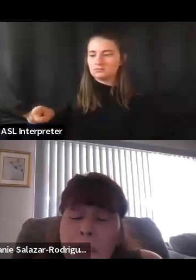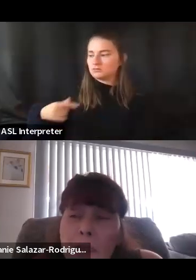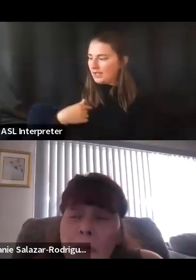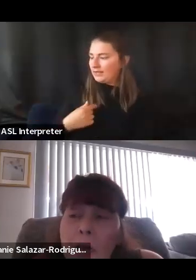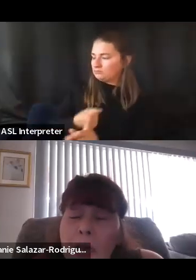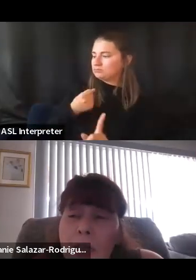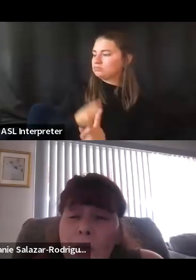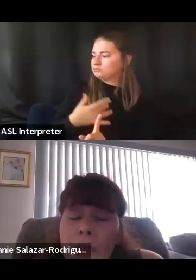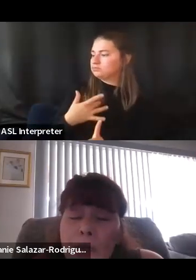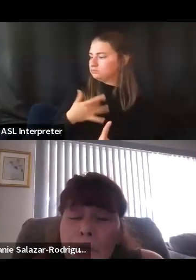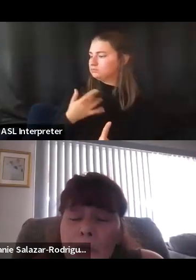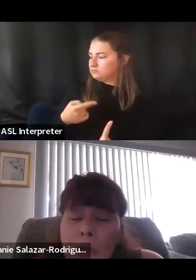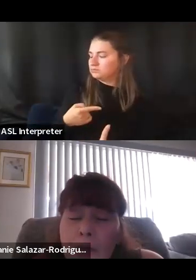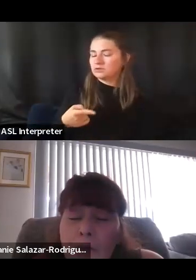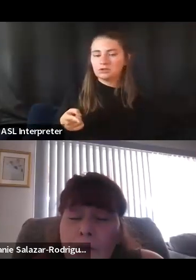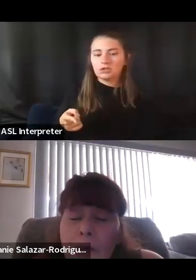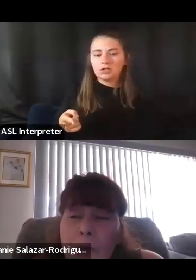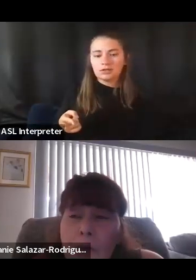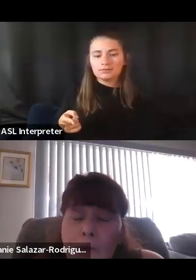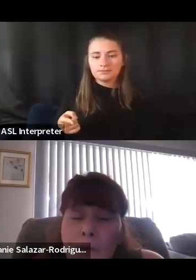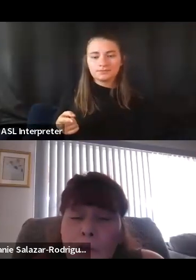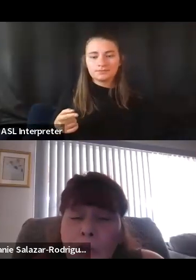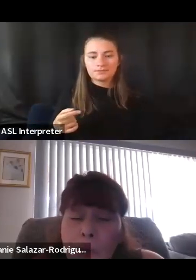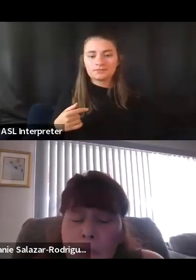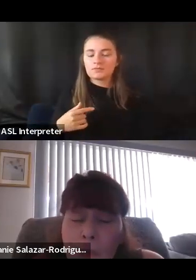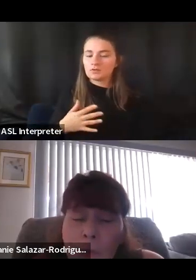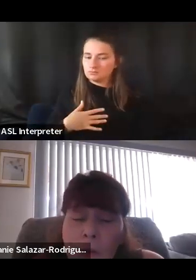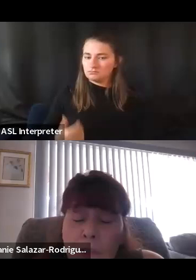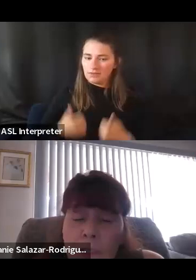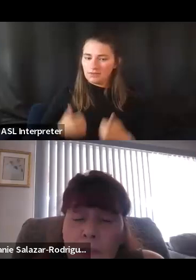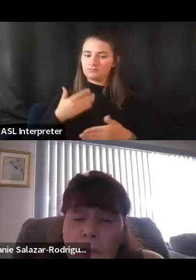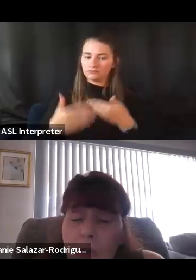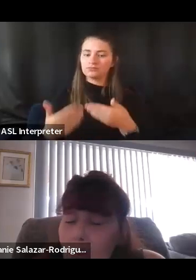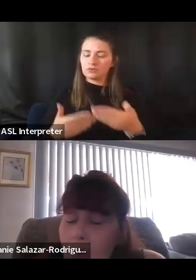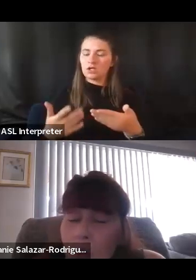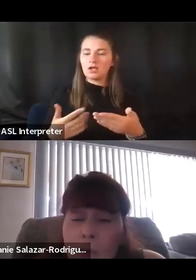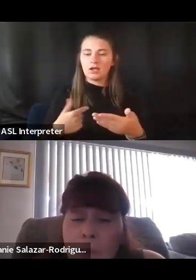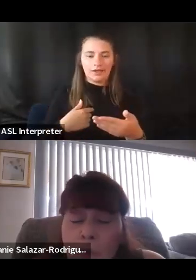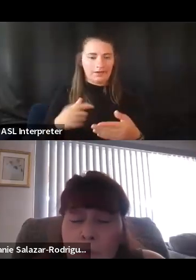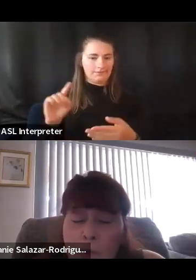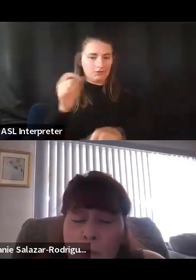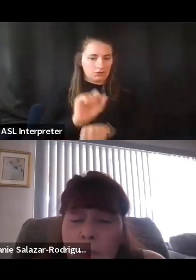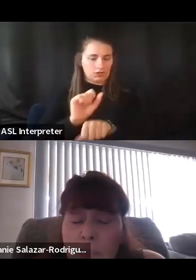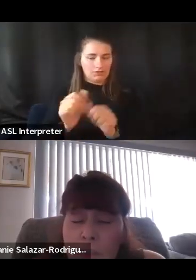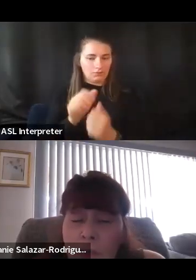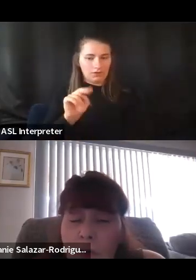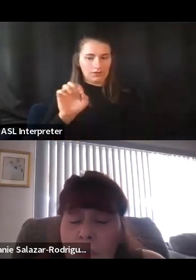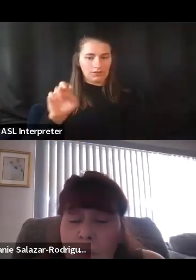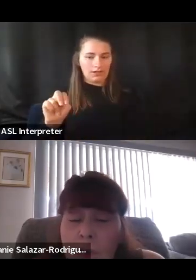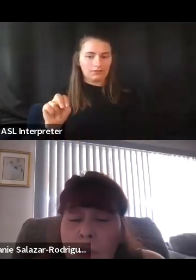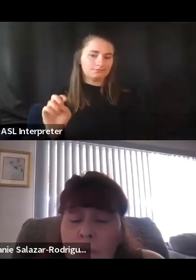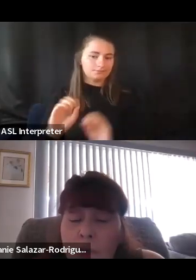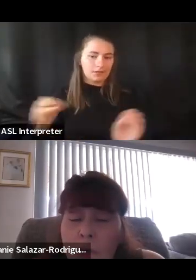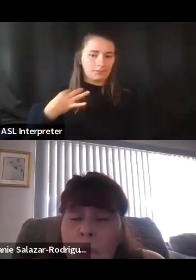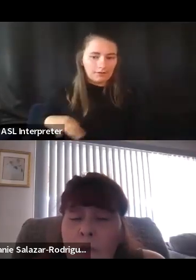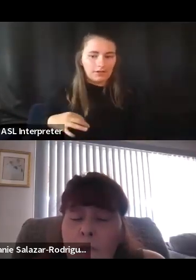me. And so as I went through life, um, my first job in the nonprofit sector, um, I was working for an organization called the